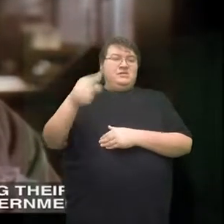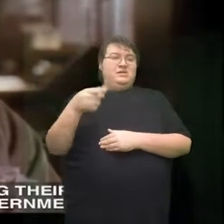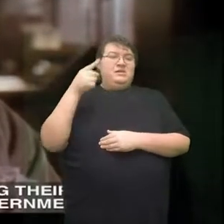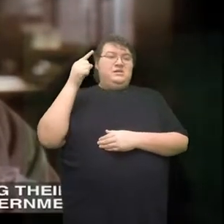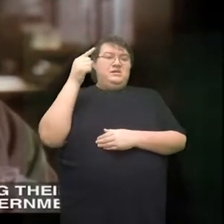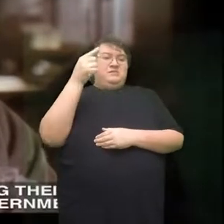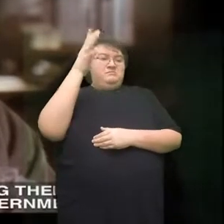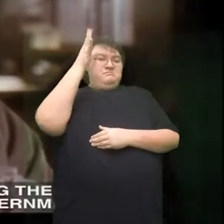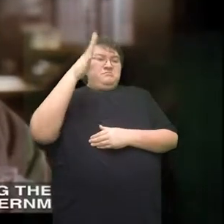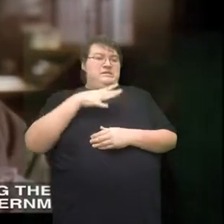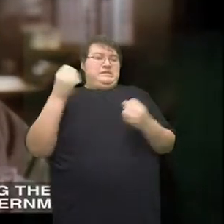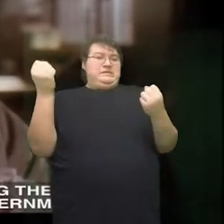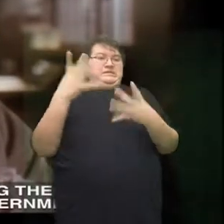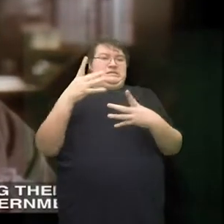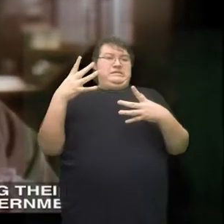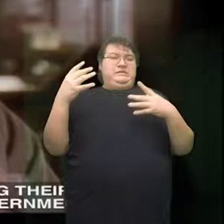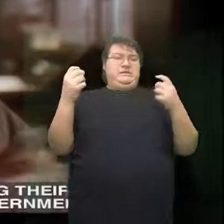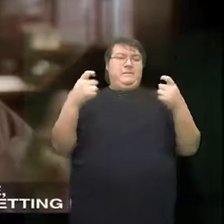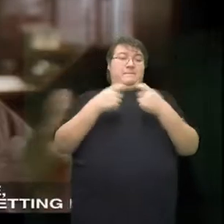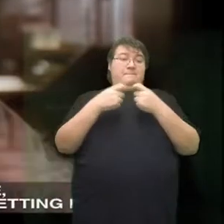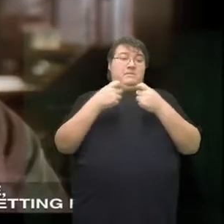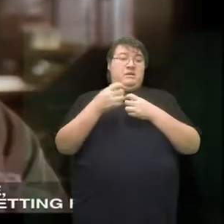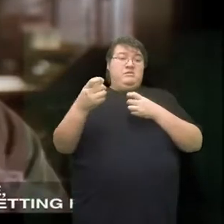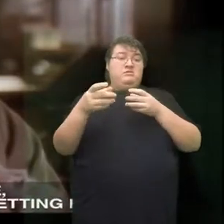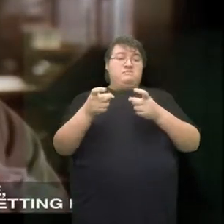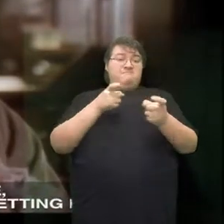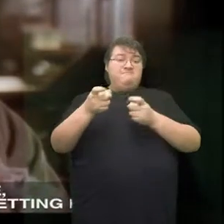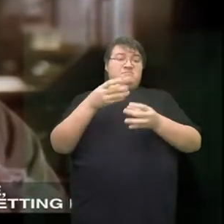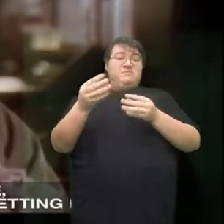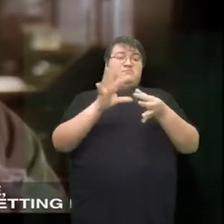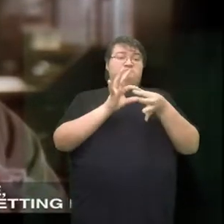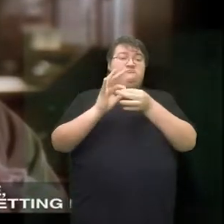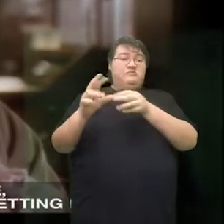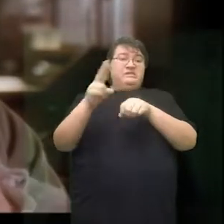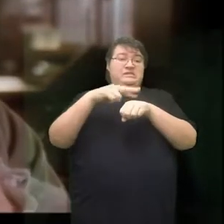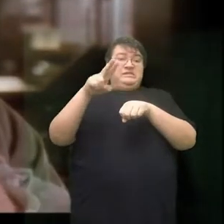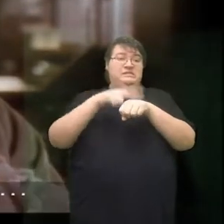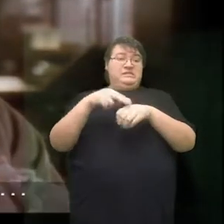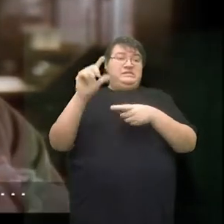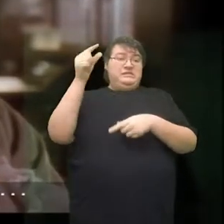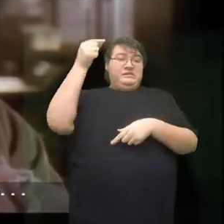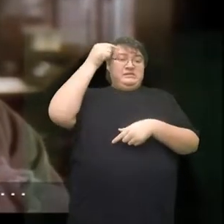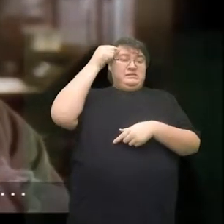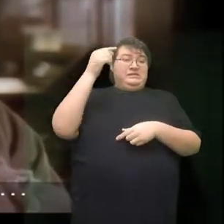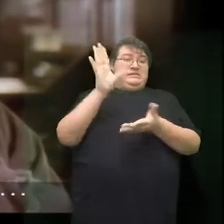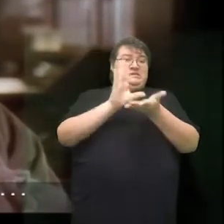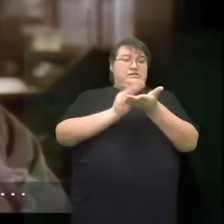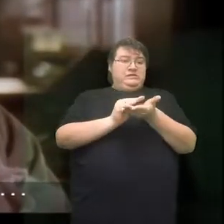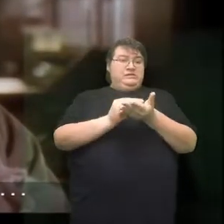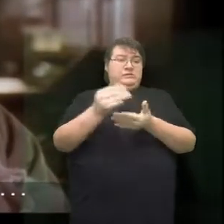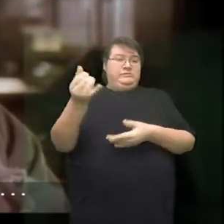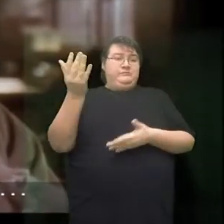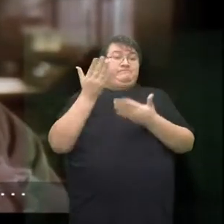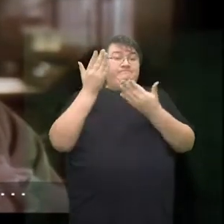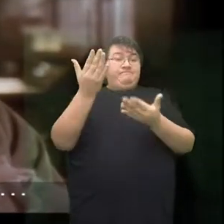They're afraid of losing their power to a national government where, of course, they don't stand a chance of getting elected. And then there are